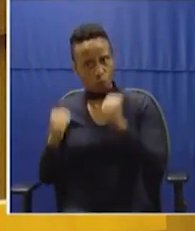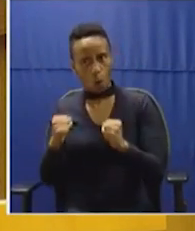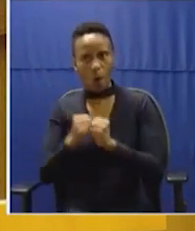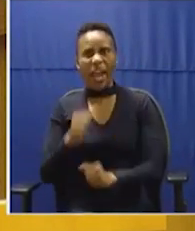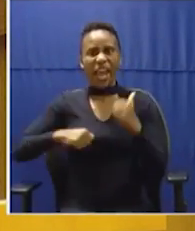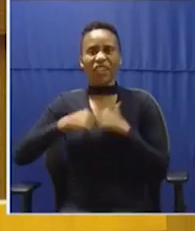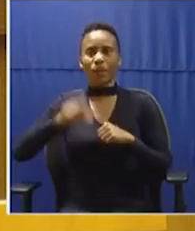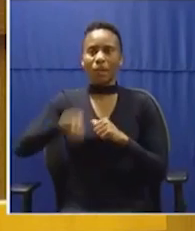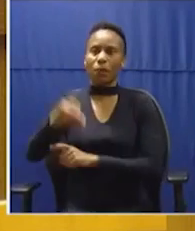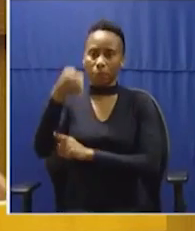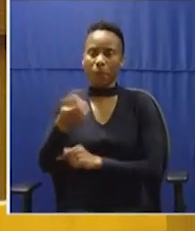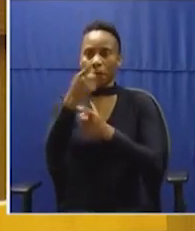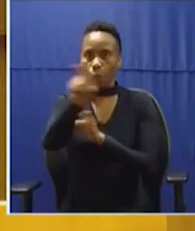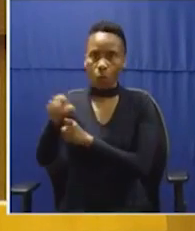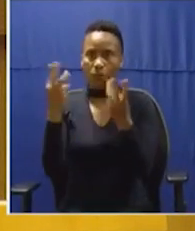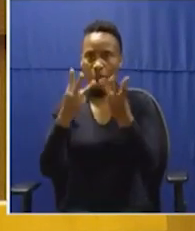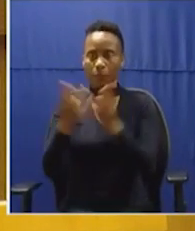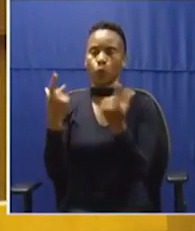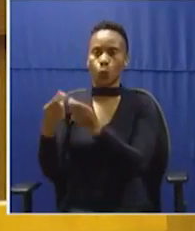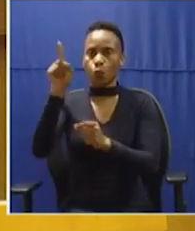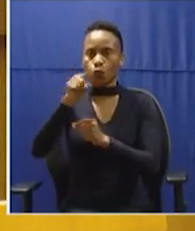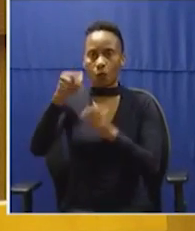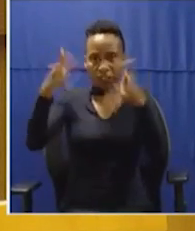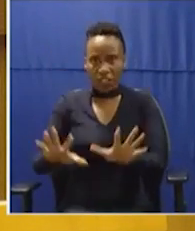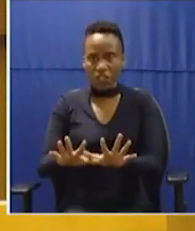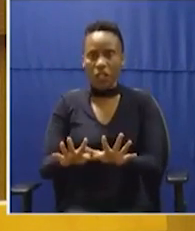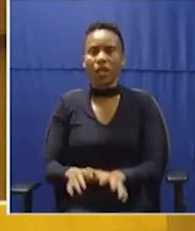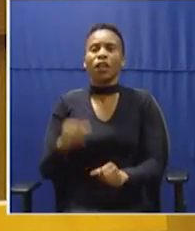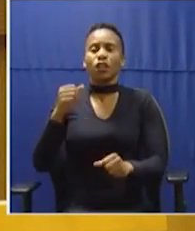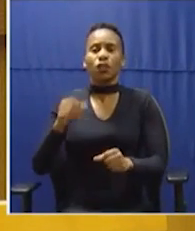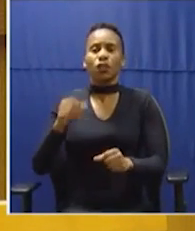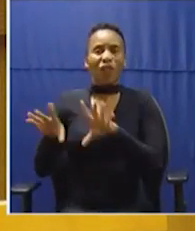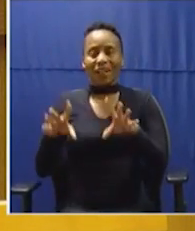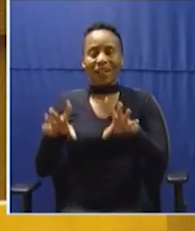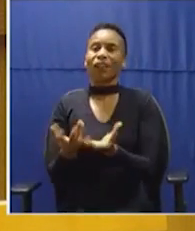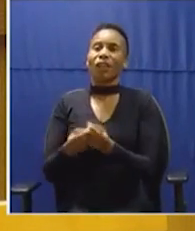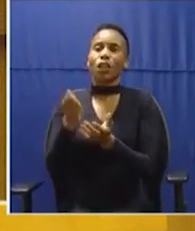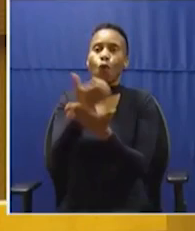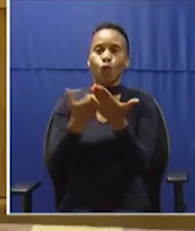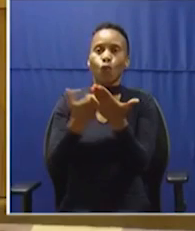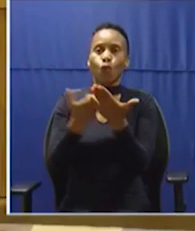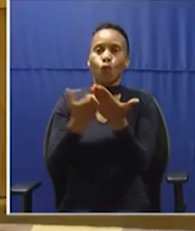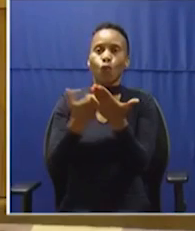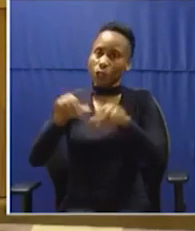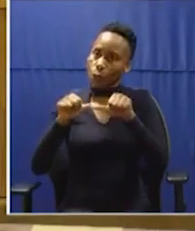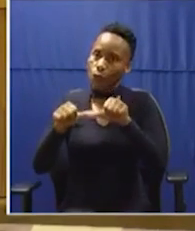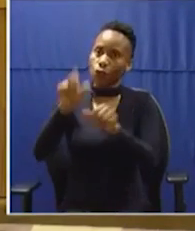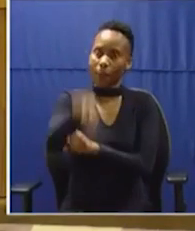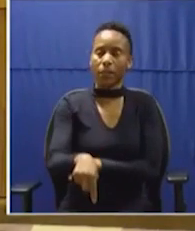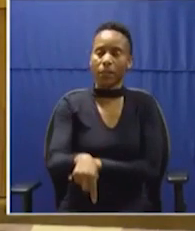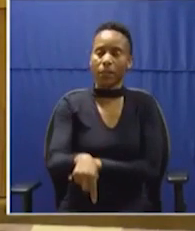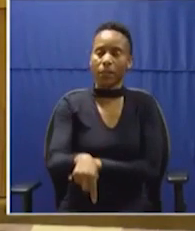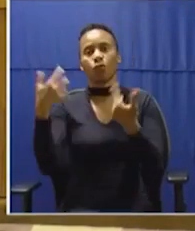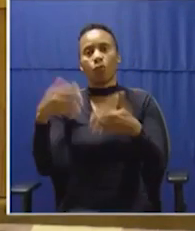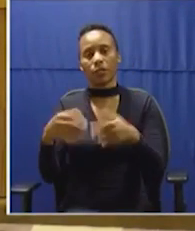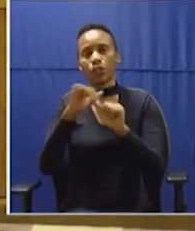against those that have done wrong. And then we must take forward the struggle for economic intrusion and balanced pay ownership in South Africa. Thank you very